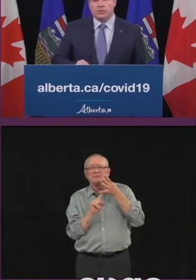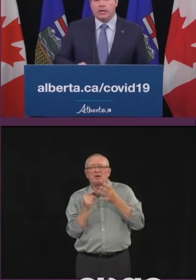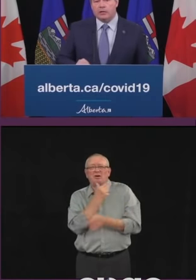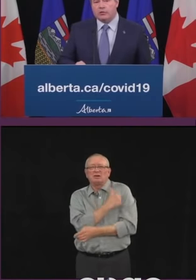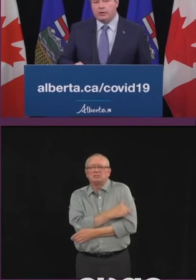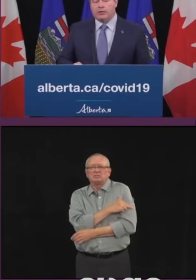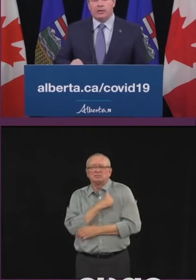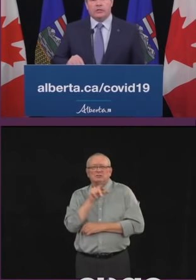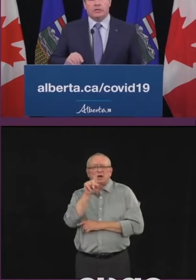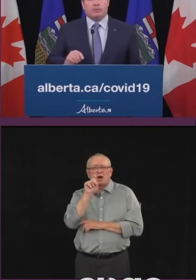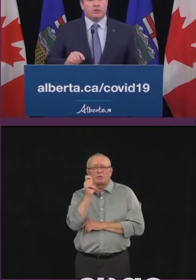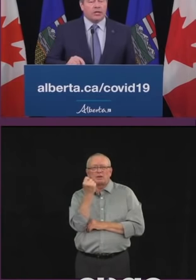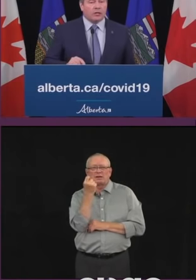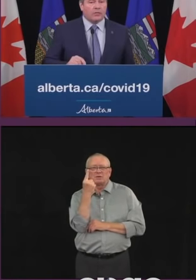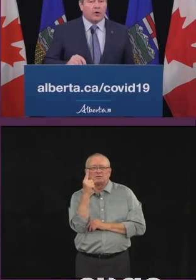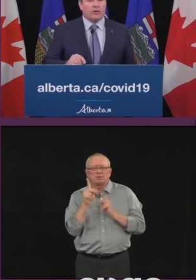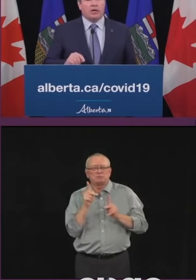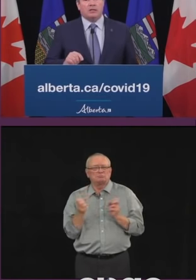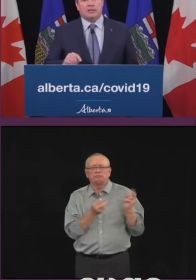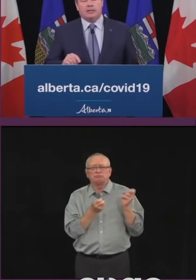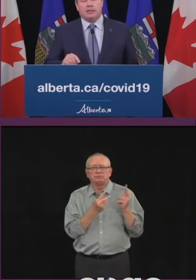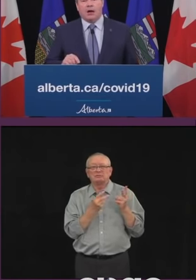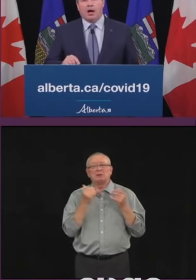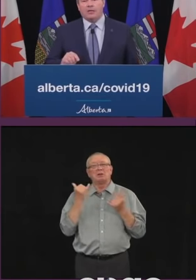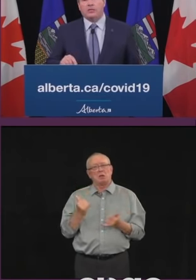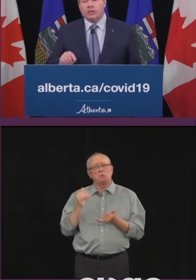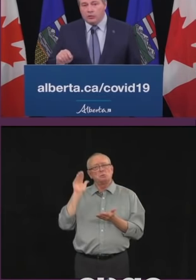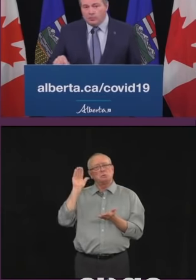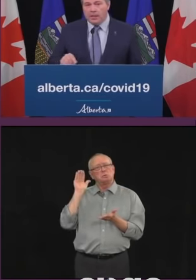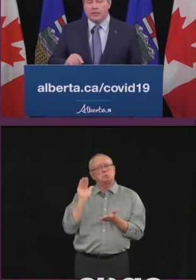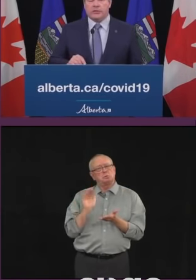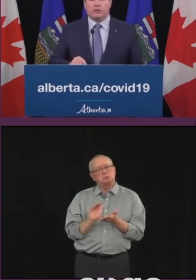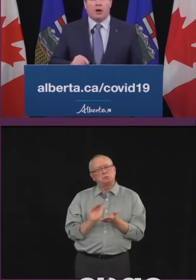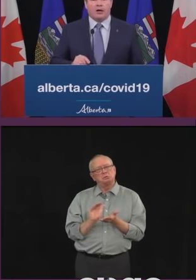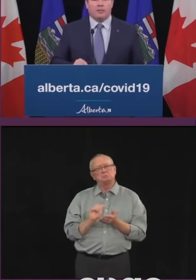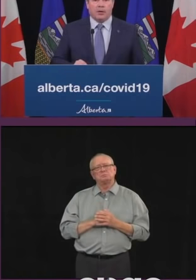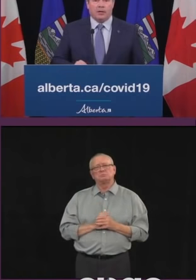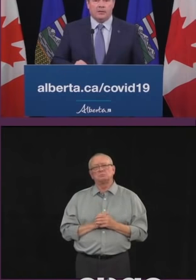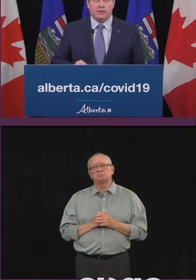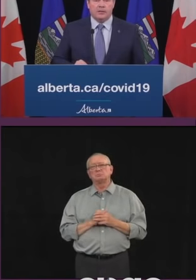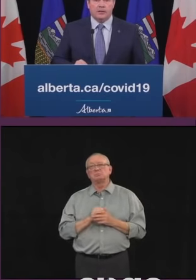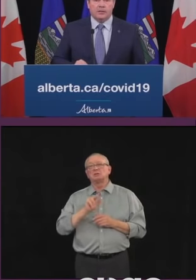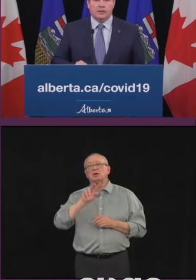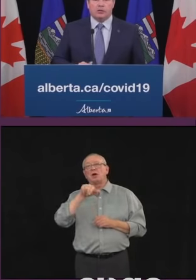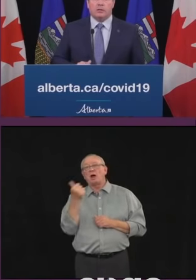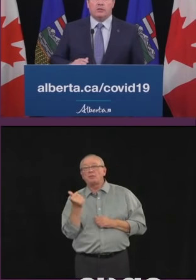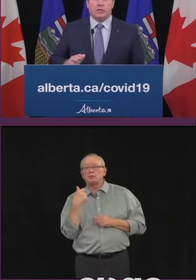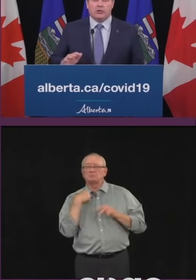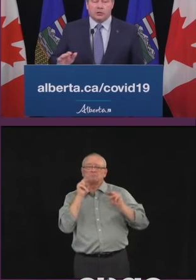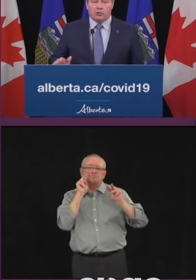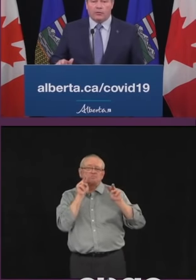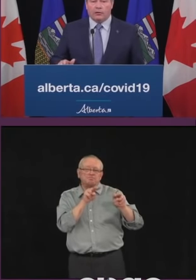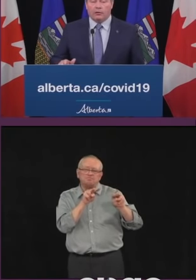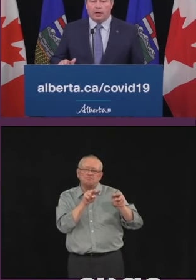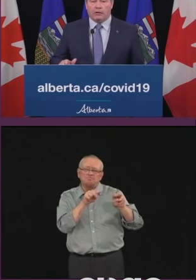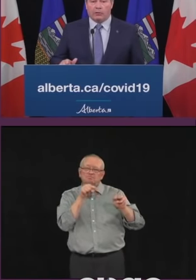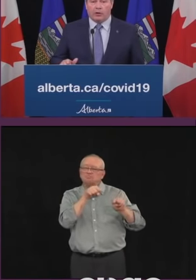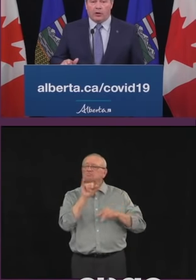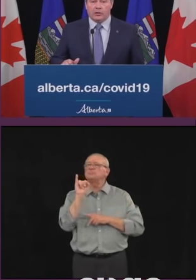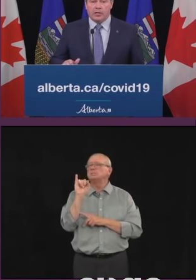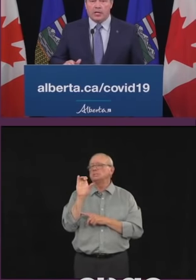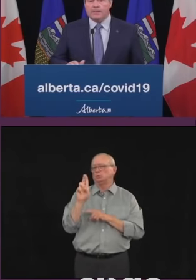The second trigger is the percentage of COVID-19 ICU beds that are occupied. During stage 2 of